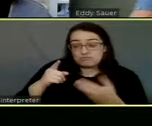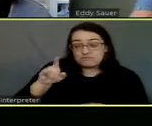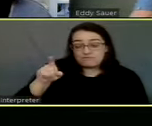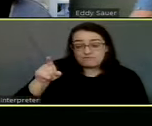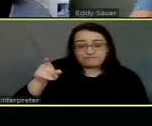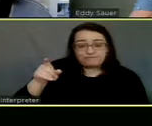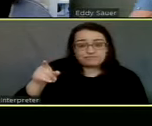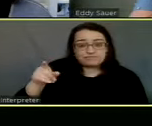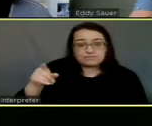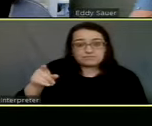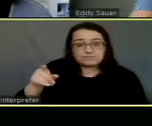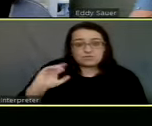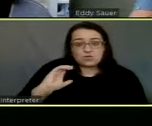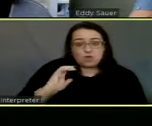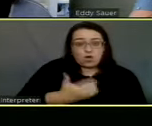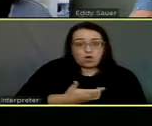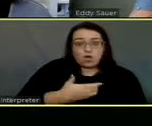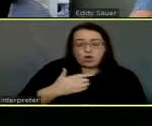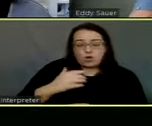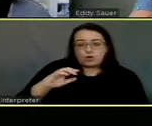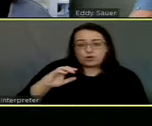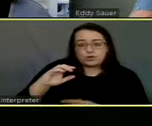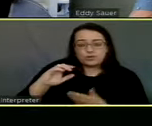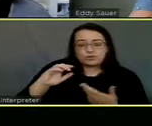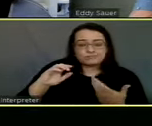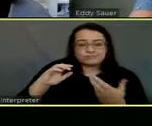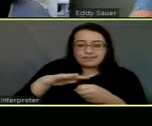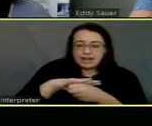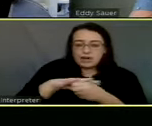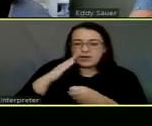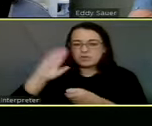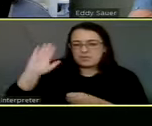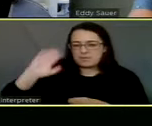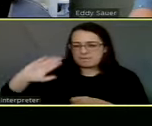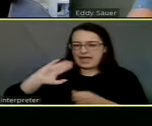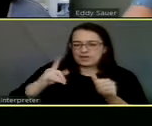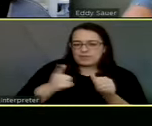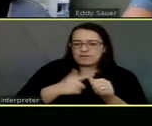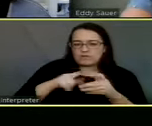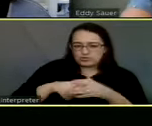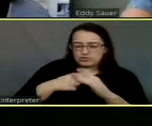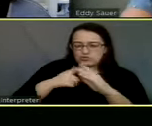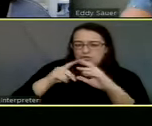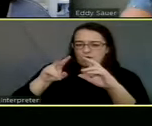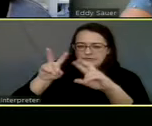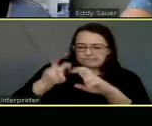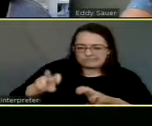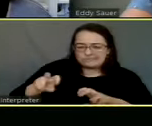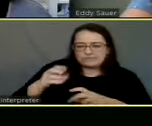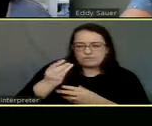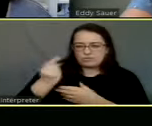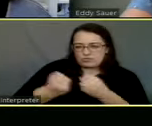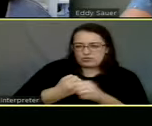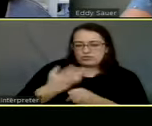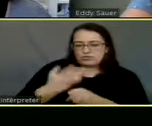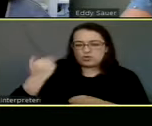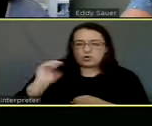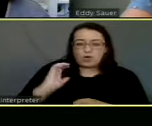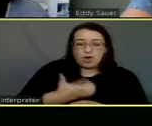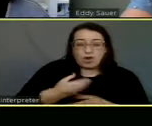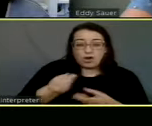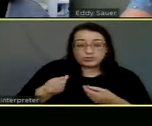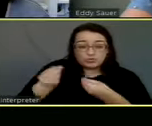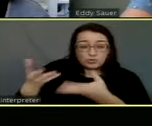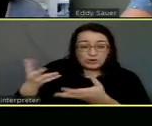uh, of the, per capita. I know in the past, when we first began looking at this a couple of years ago, our surrender numbers